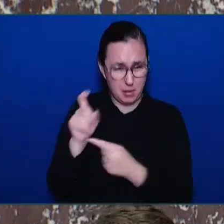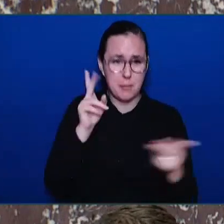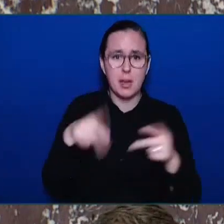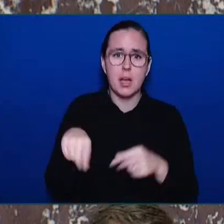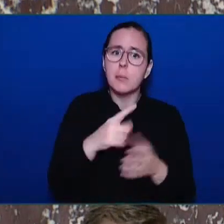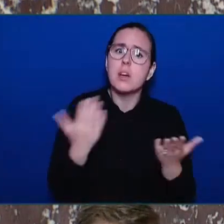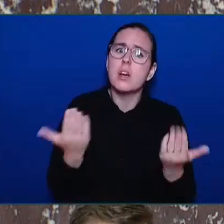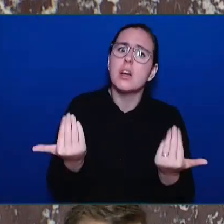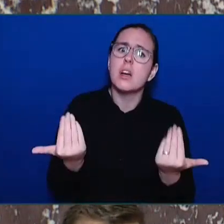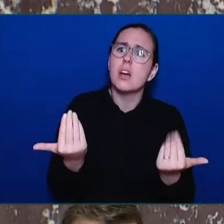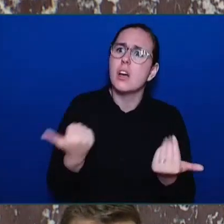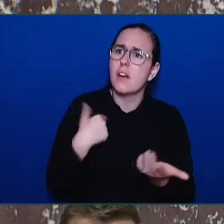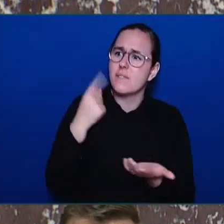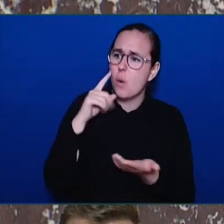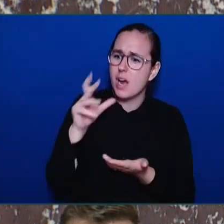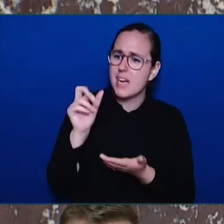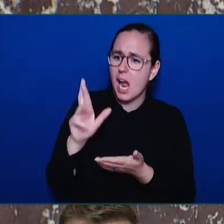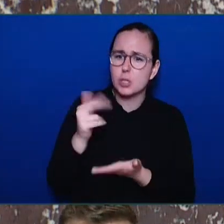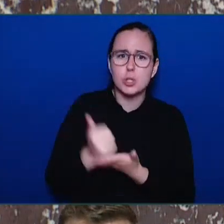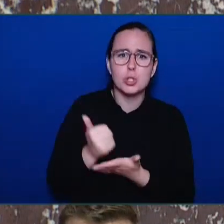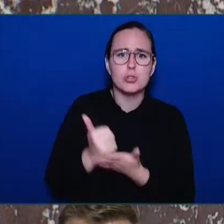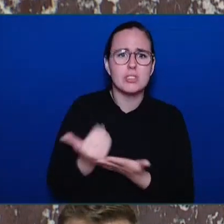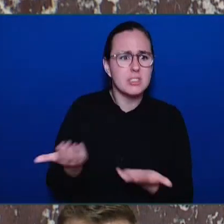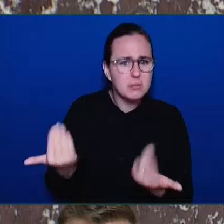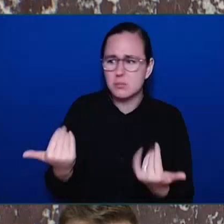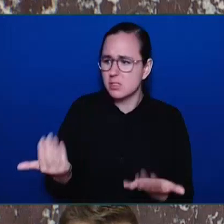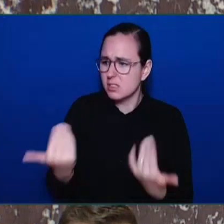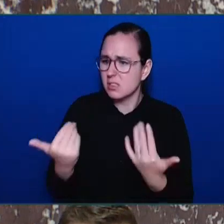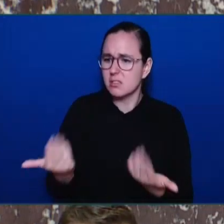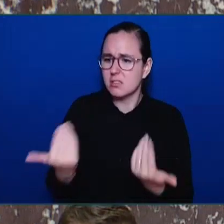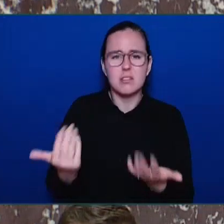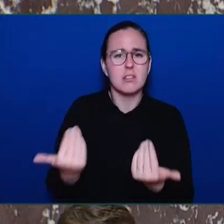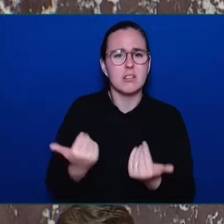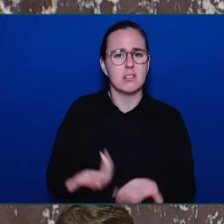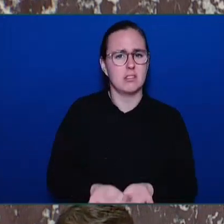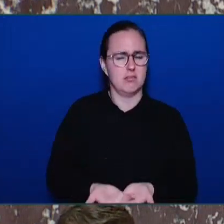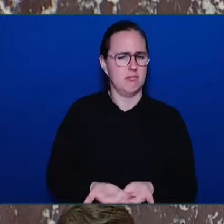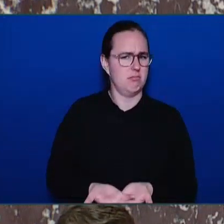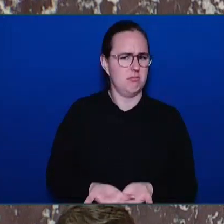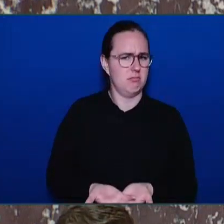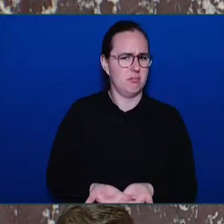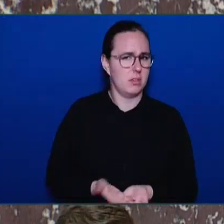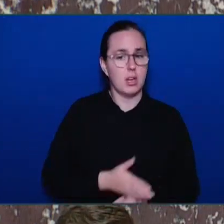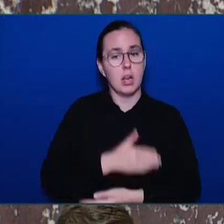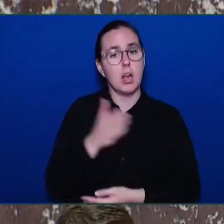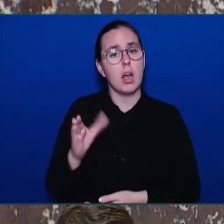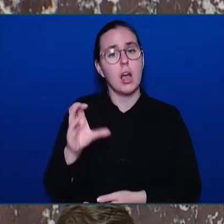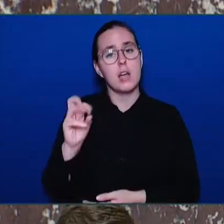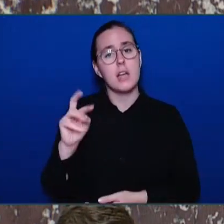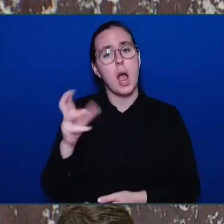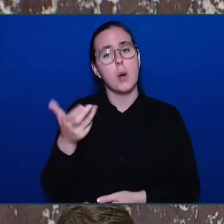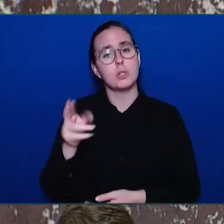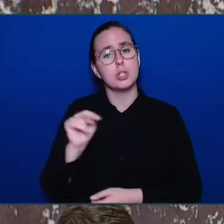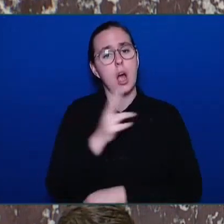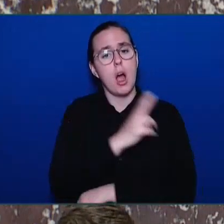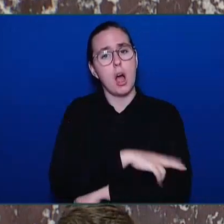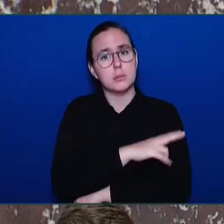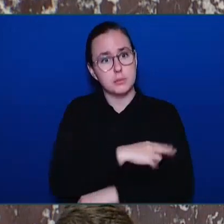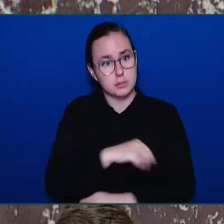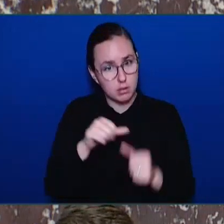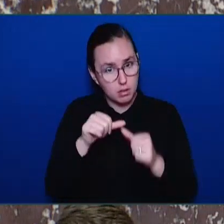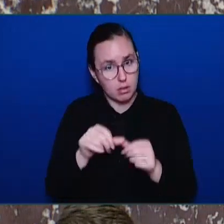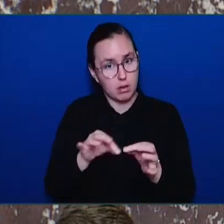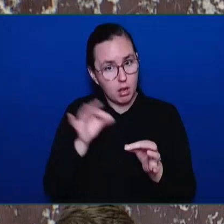A couch and hospital that's been delayed and now is over twice as expensive as the one that was first announced is considered a success by this